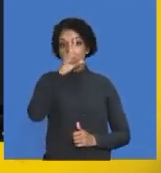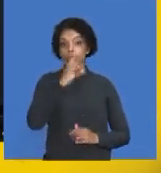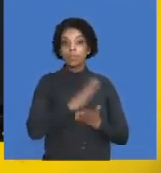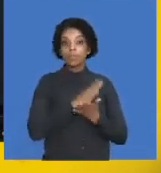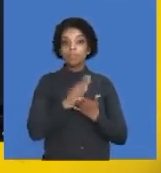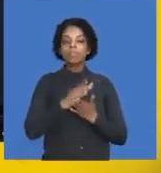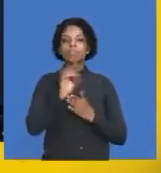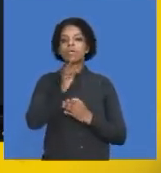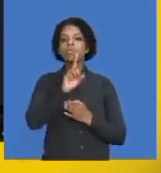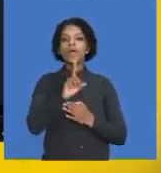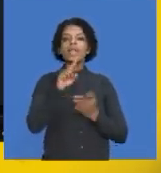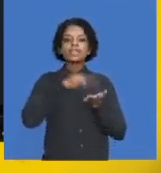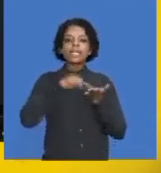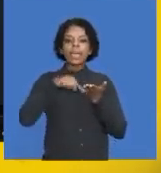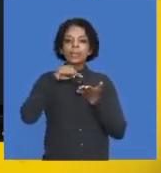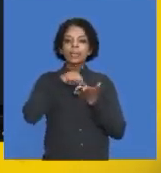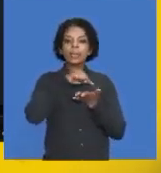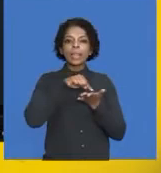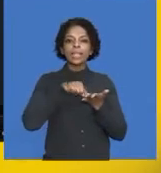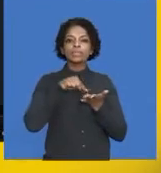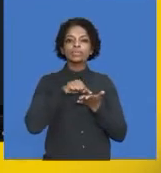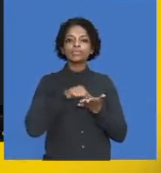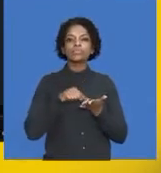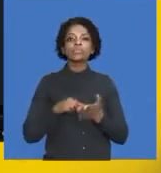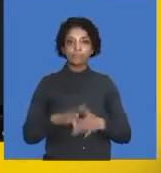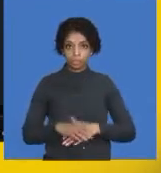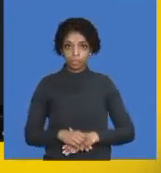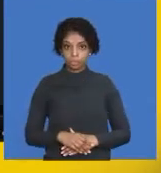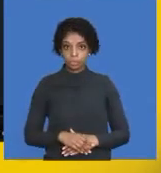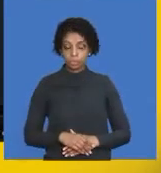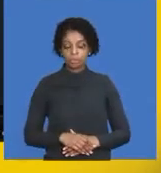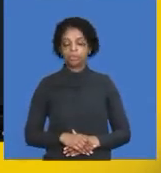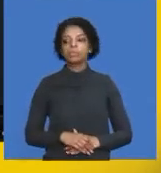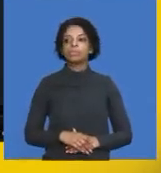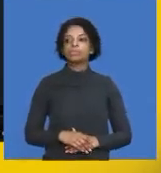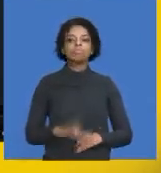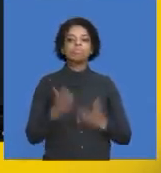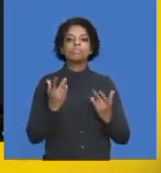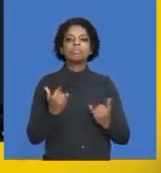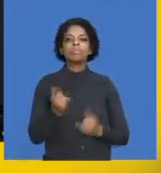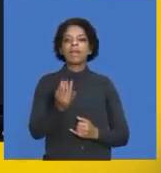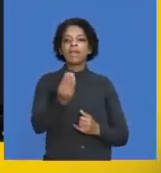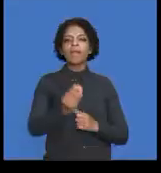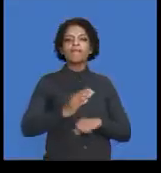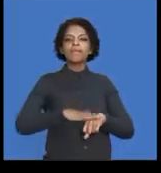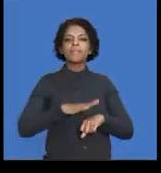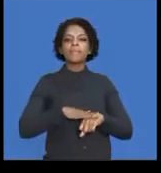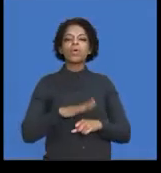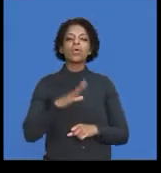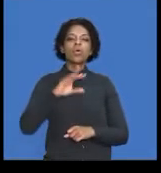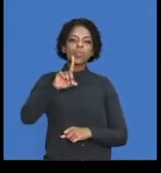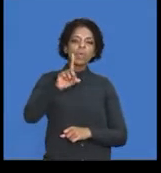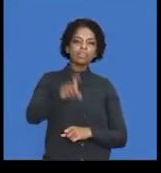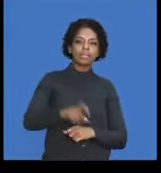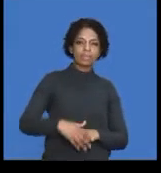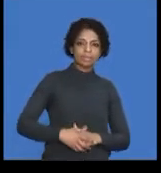is the calculation of it, the application part of it. Now, there was another question, and the question said,